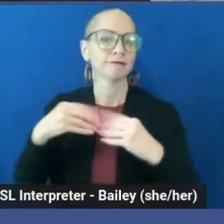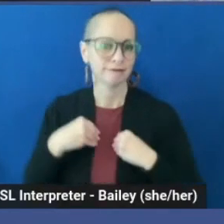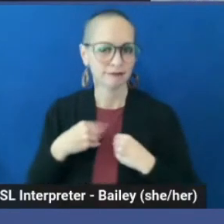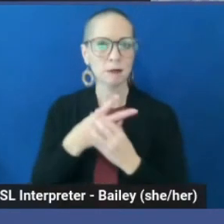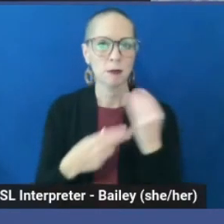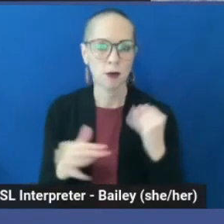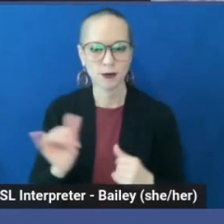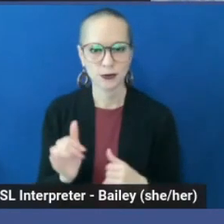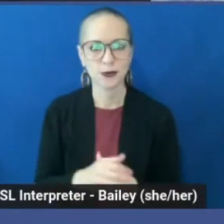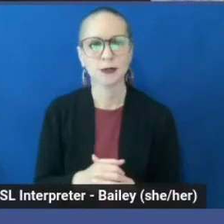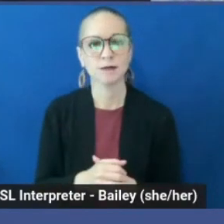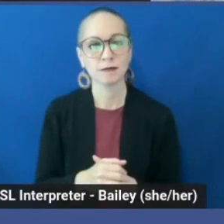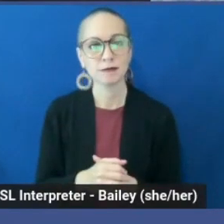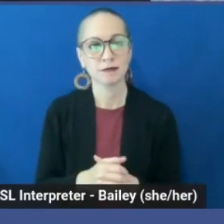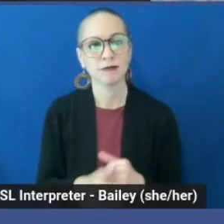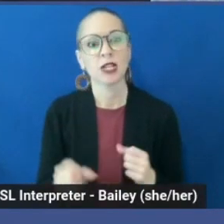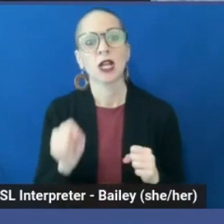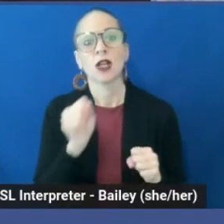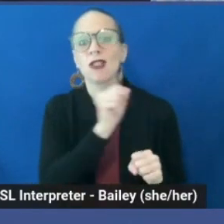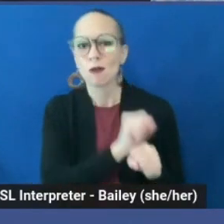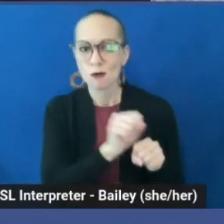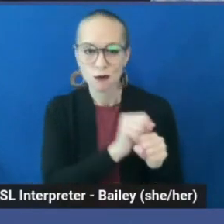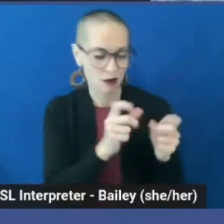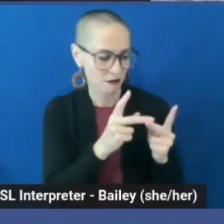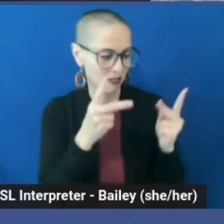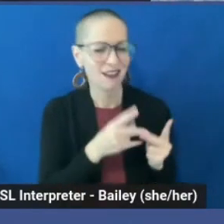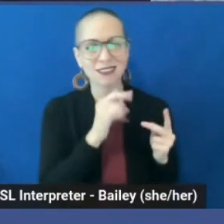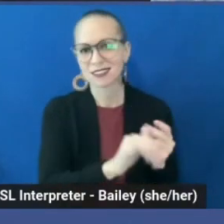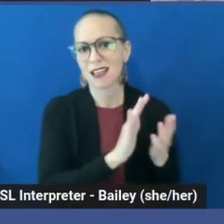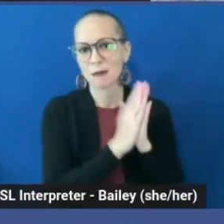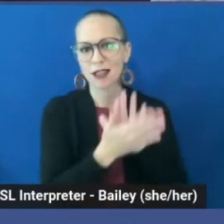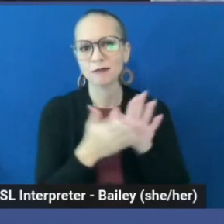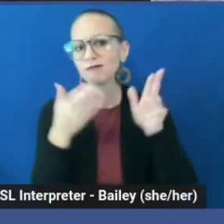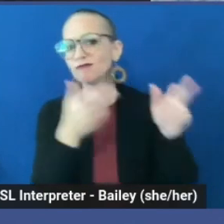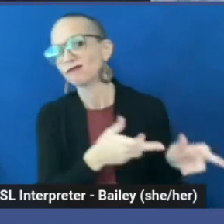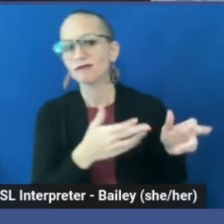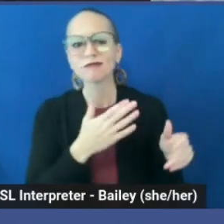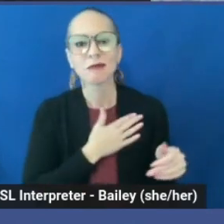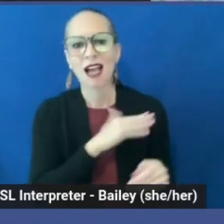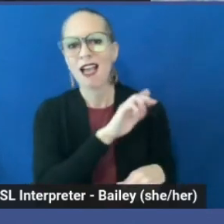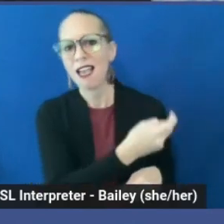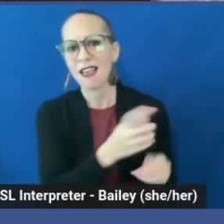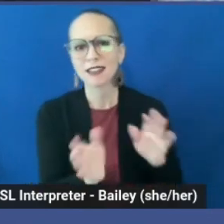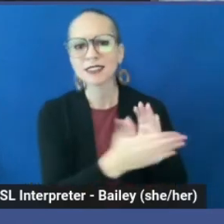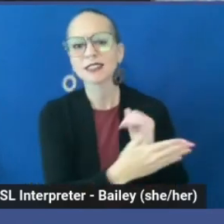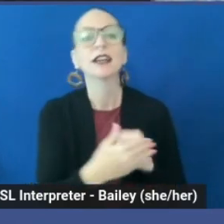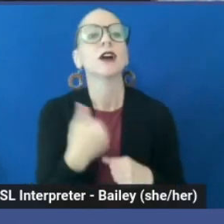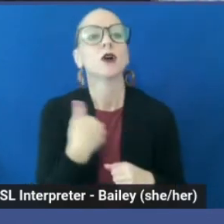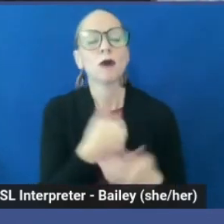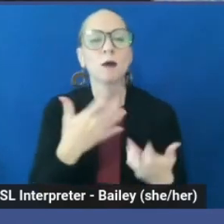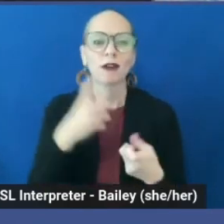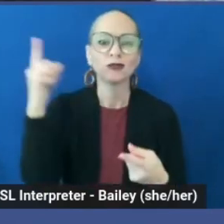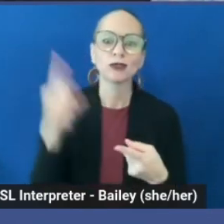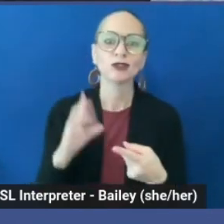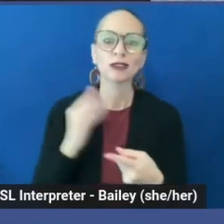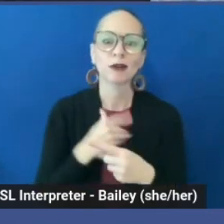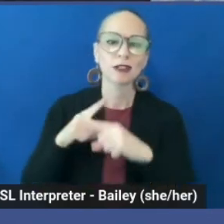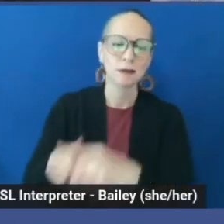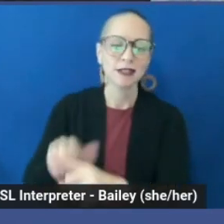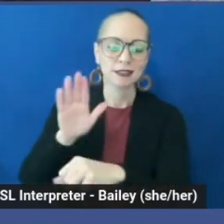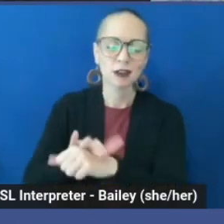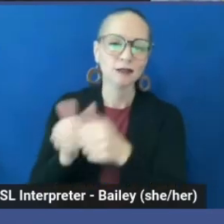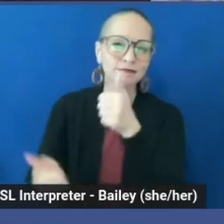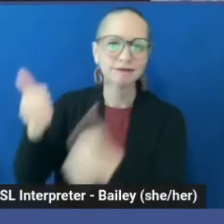Make the workplace your shitty ex. So let's invest in our own resources and reduce our dependence on capitalist entities.